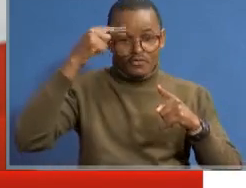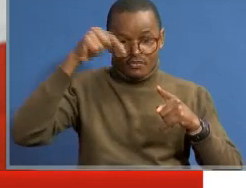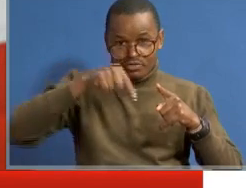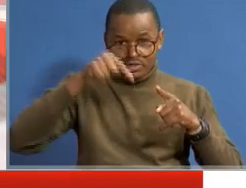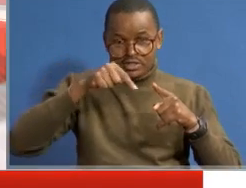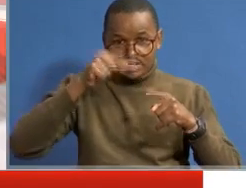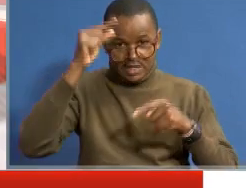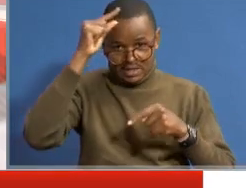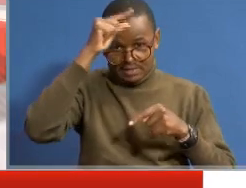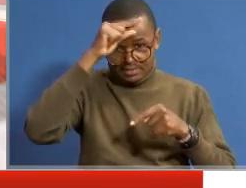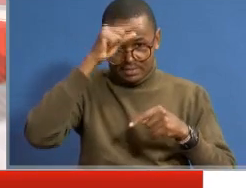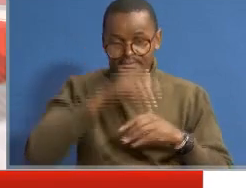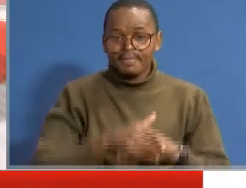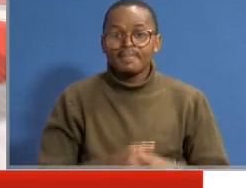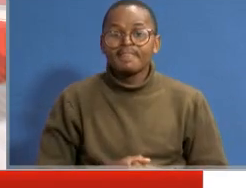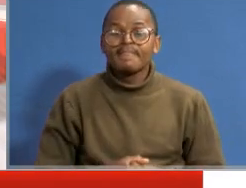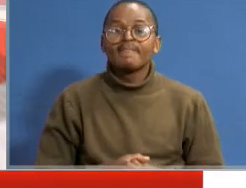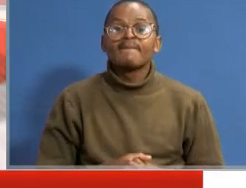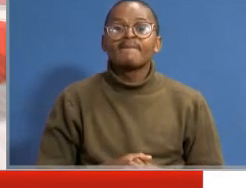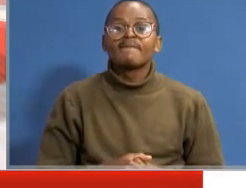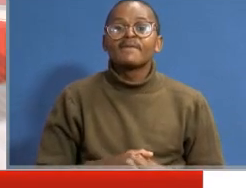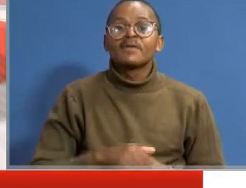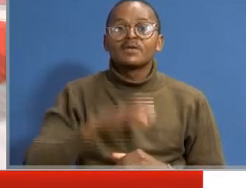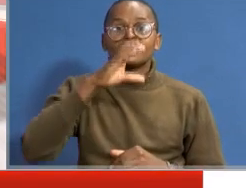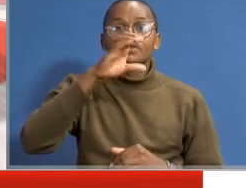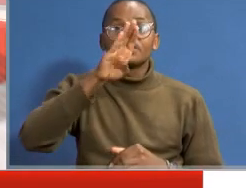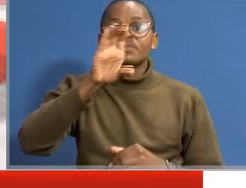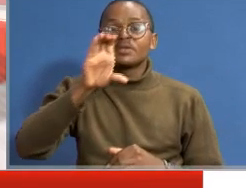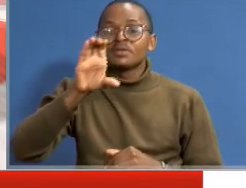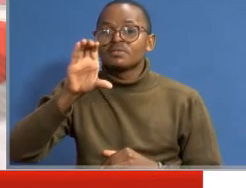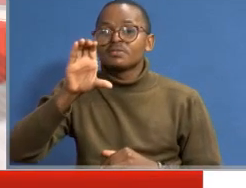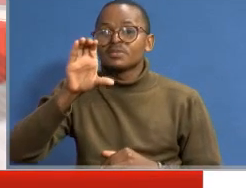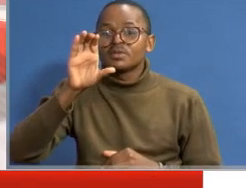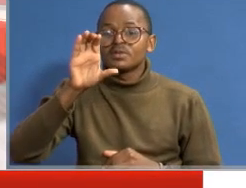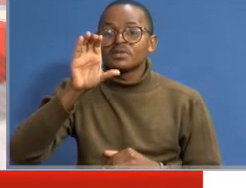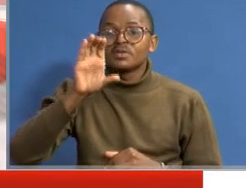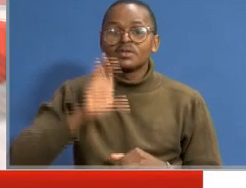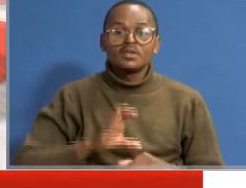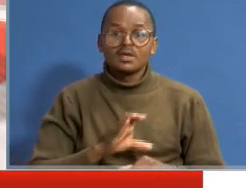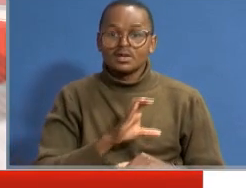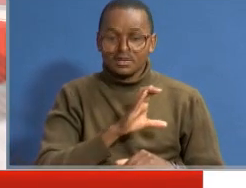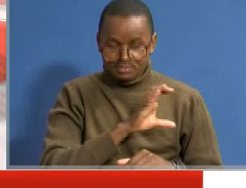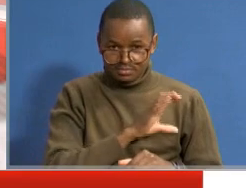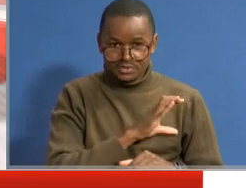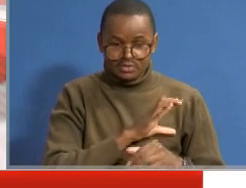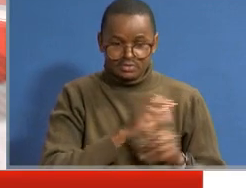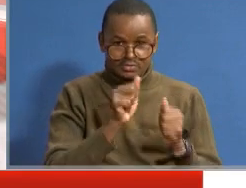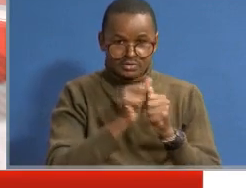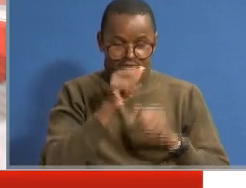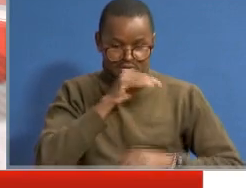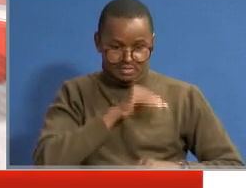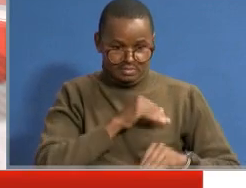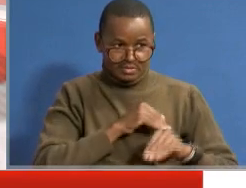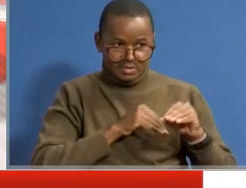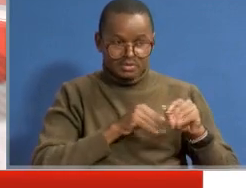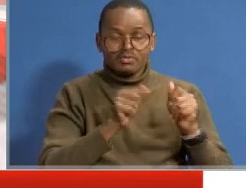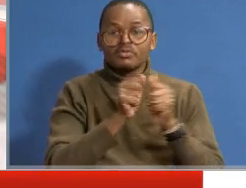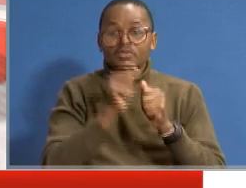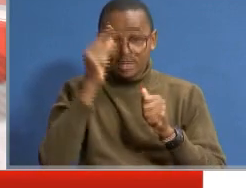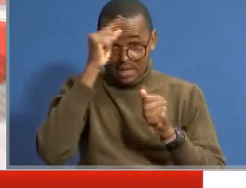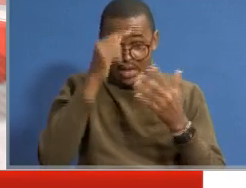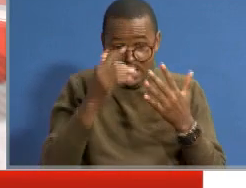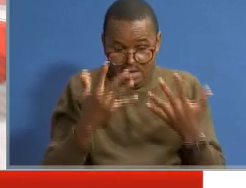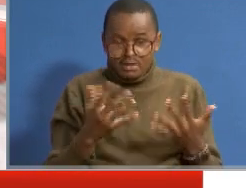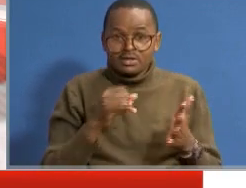this government. the right direction. So, the CBC, you've mentioned that the Council and even persons living with disability are still in consultation with the government